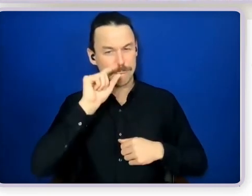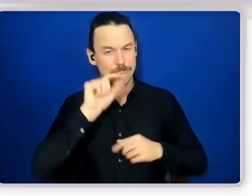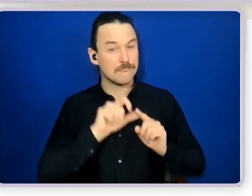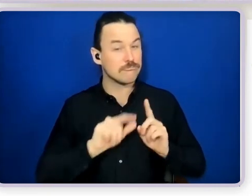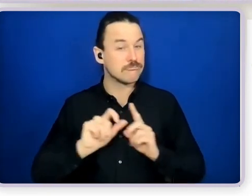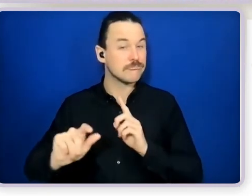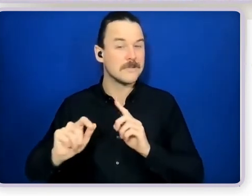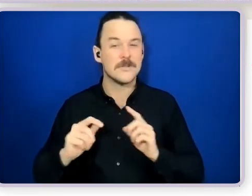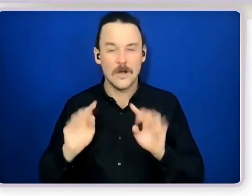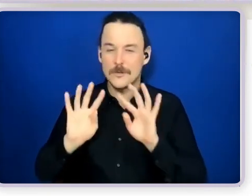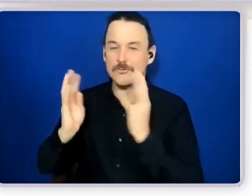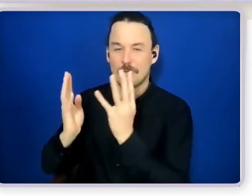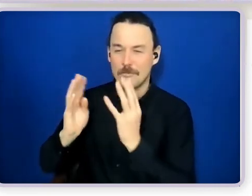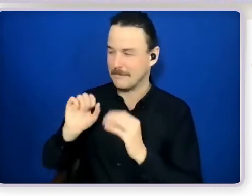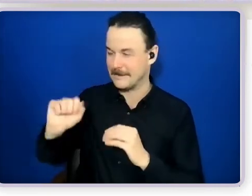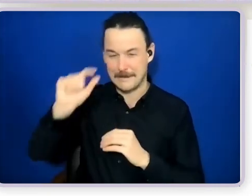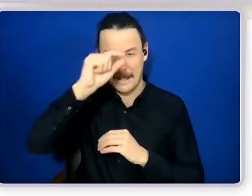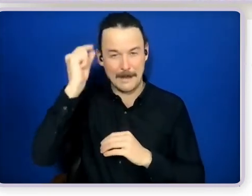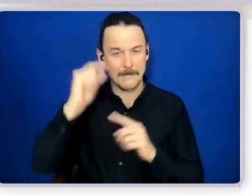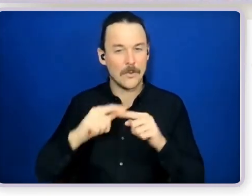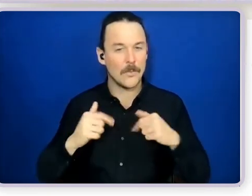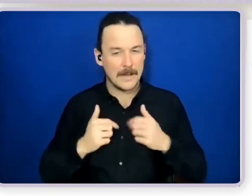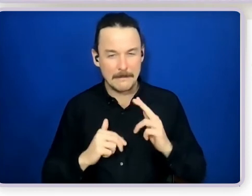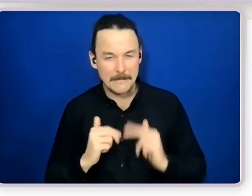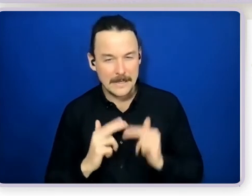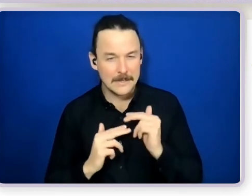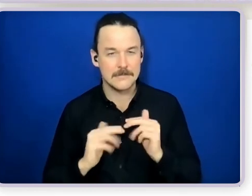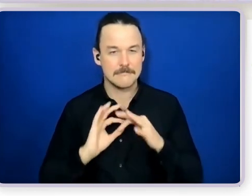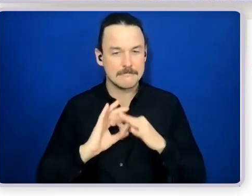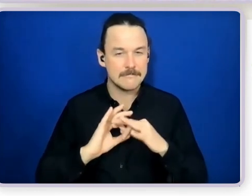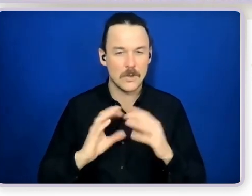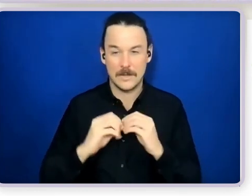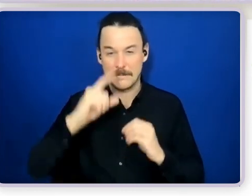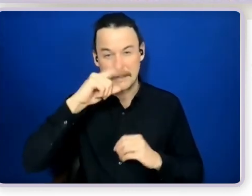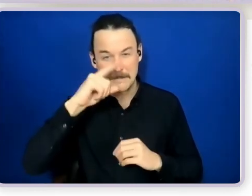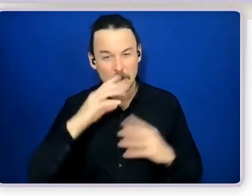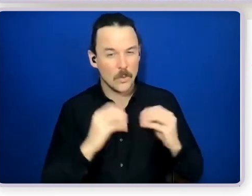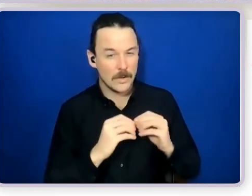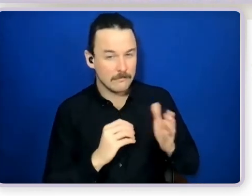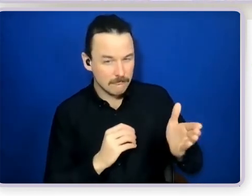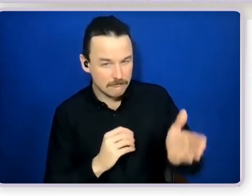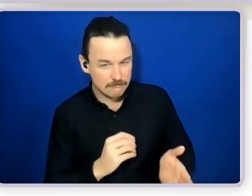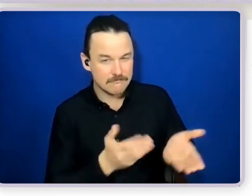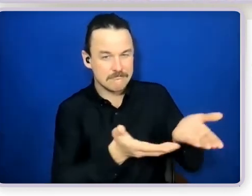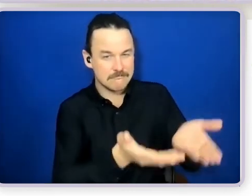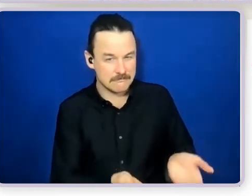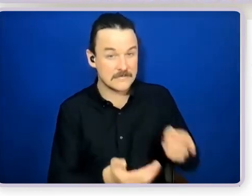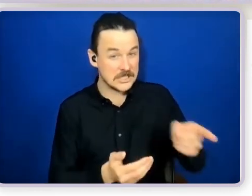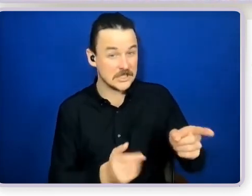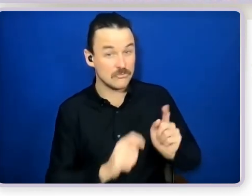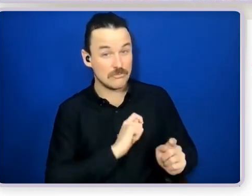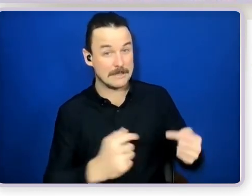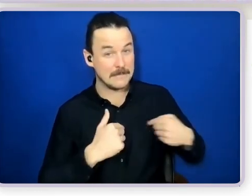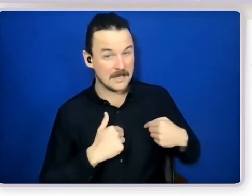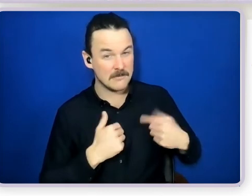mechanism is that you build trusted relationship with the individual she was trusted me enough to come to me with that